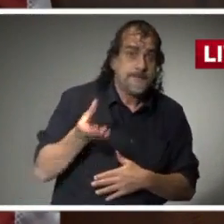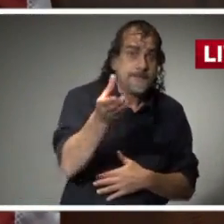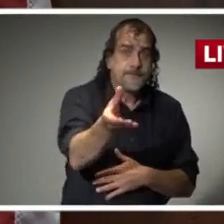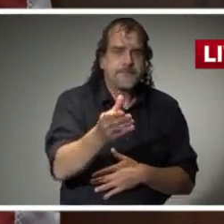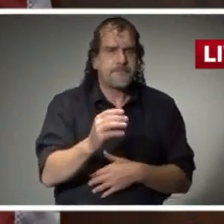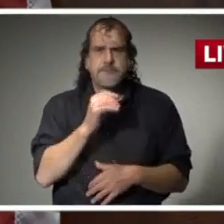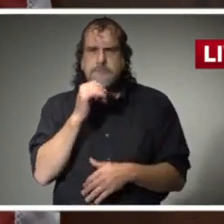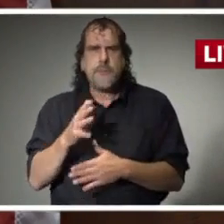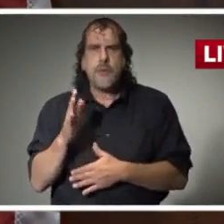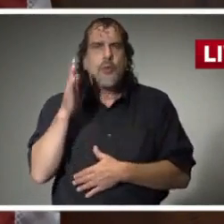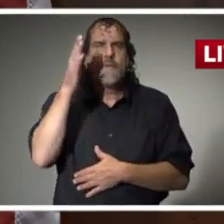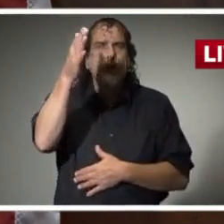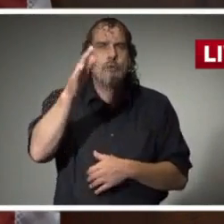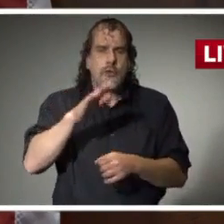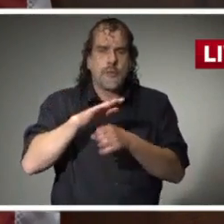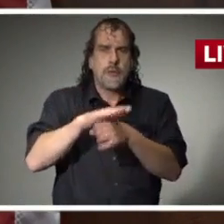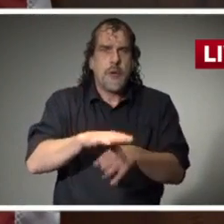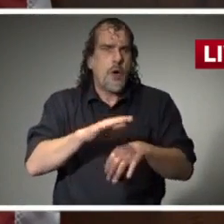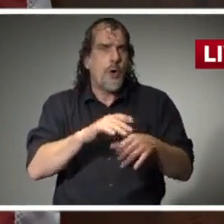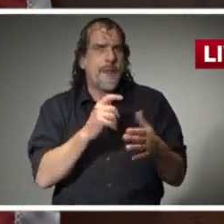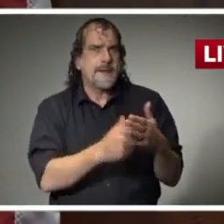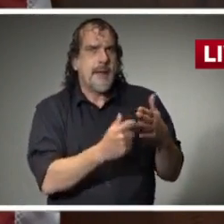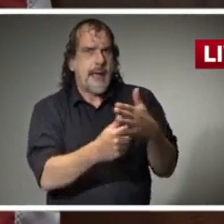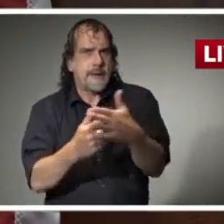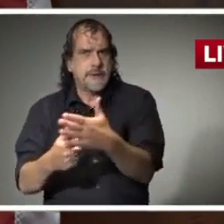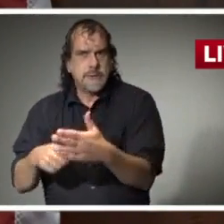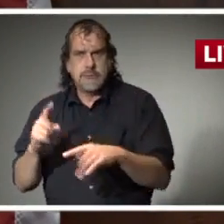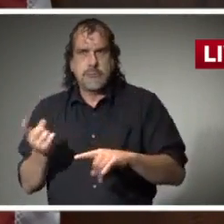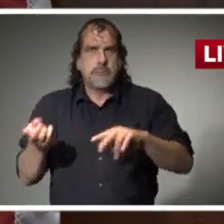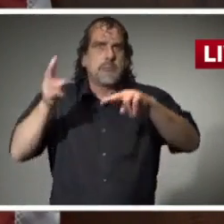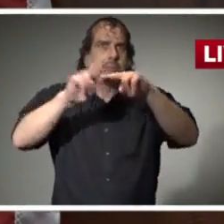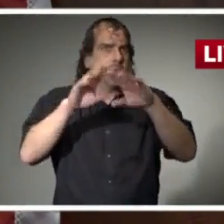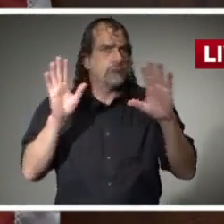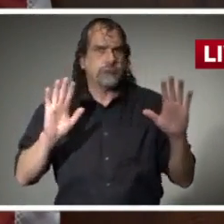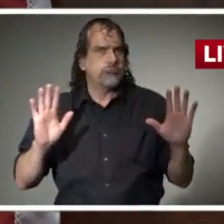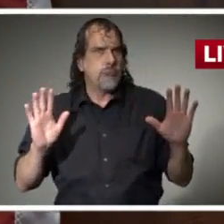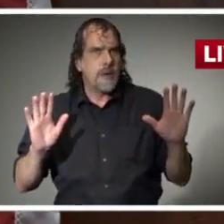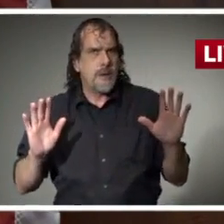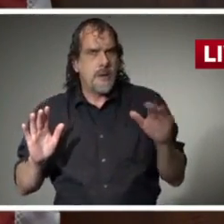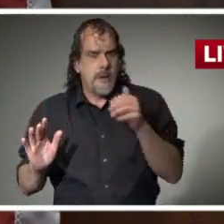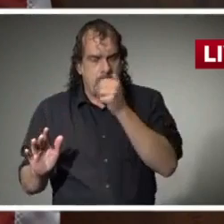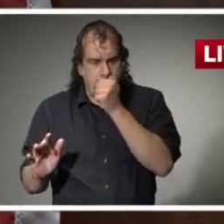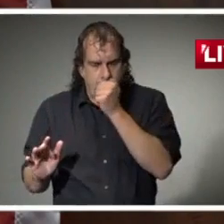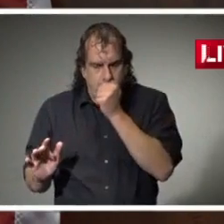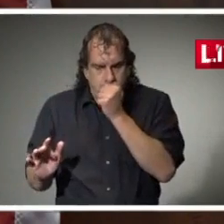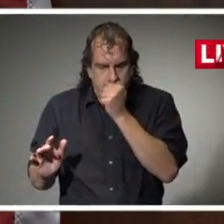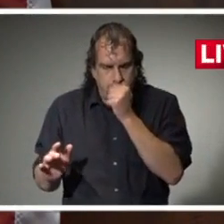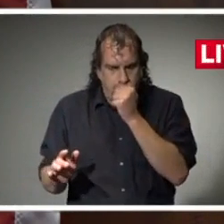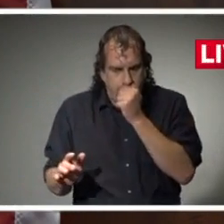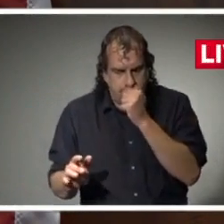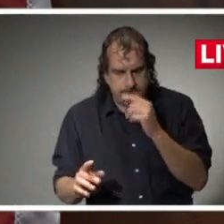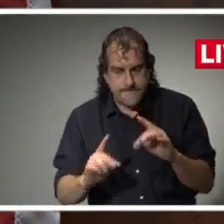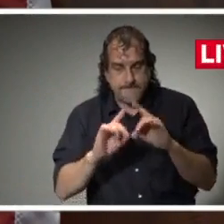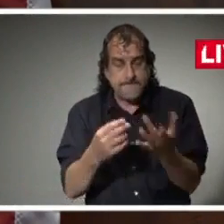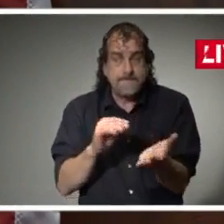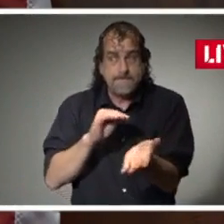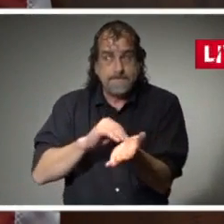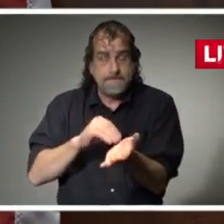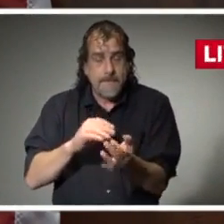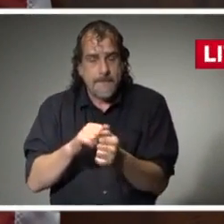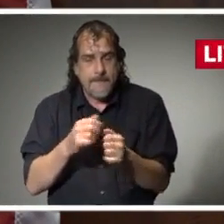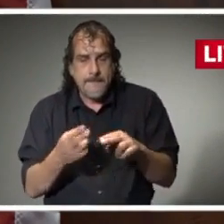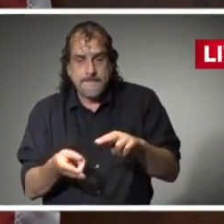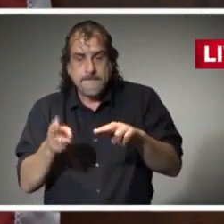future strain on taxpayers. The Division of Medicaid has taken other steps as well, increasing